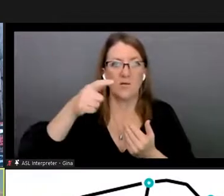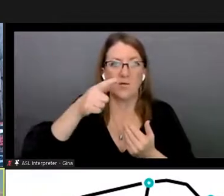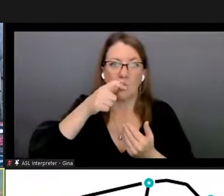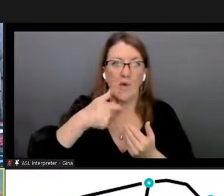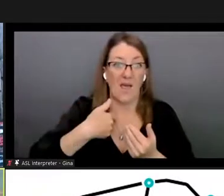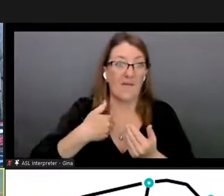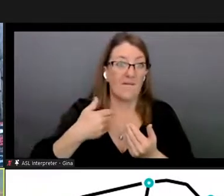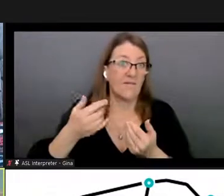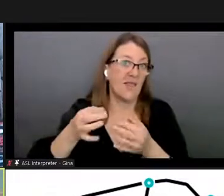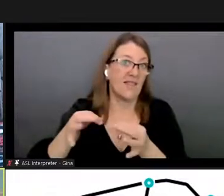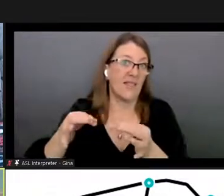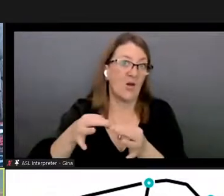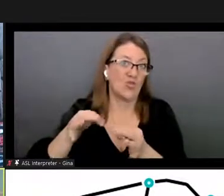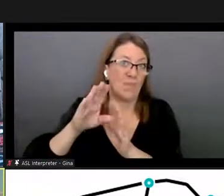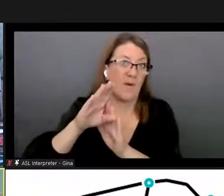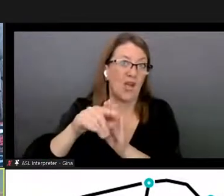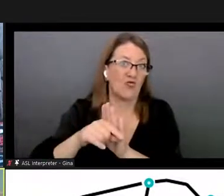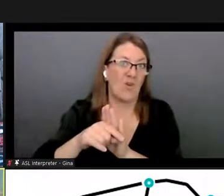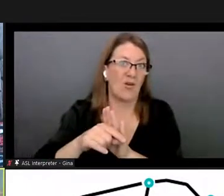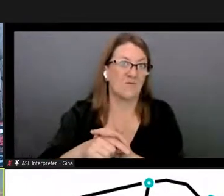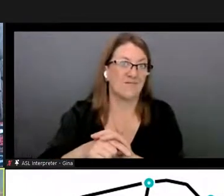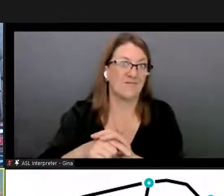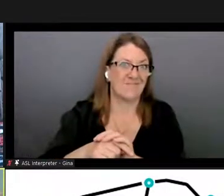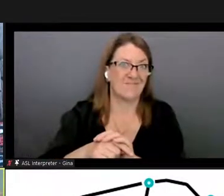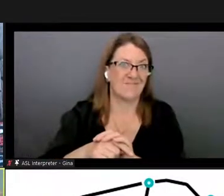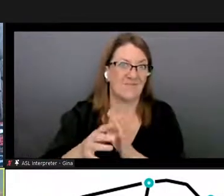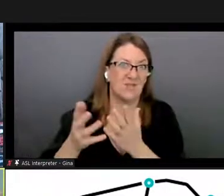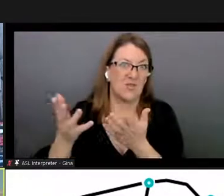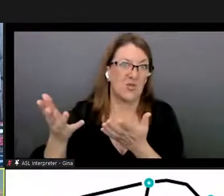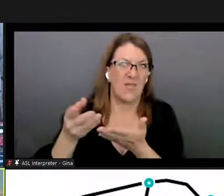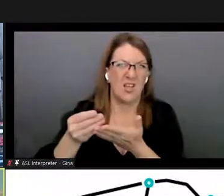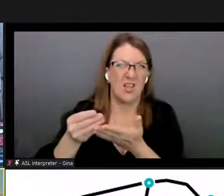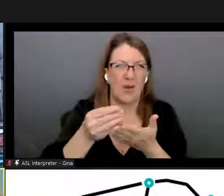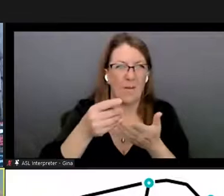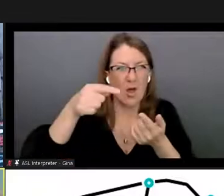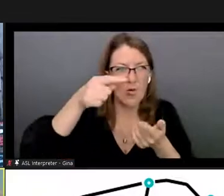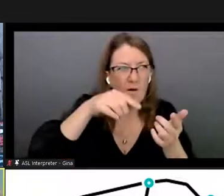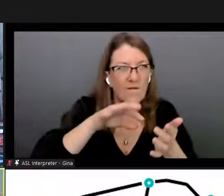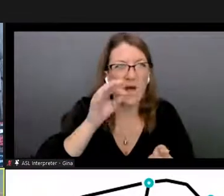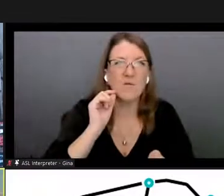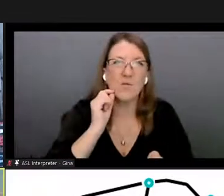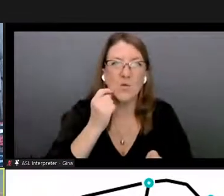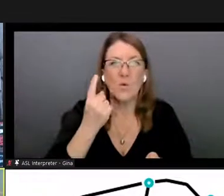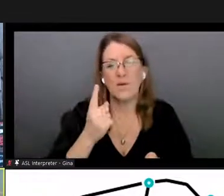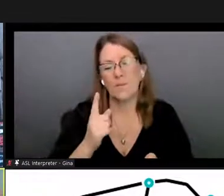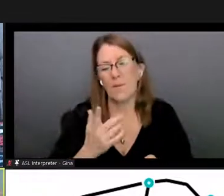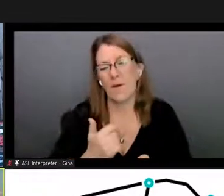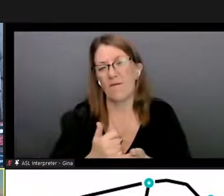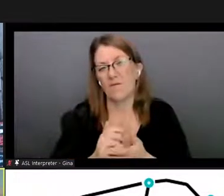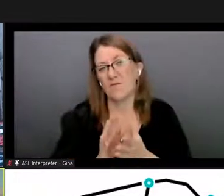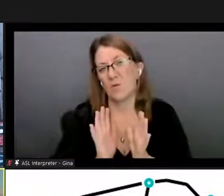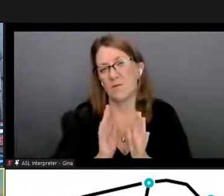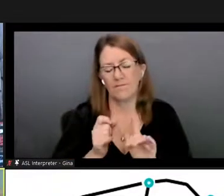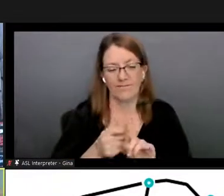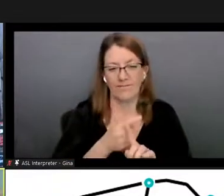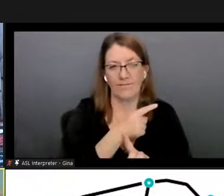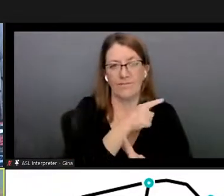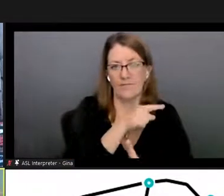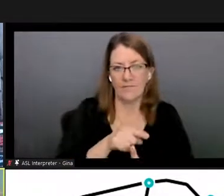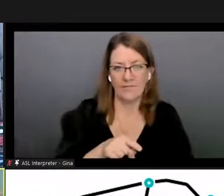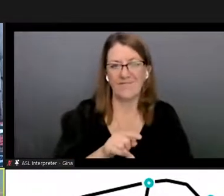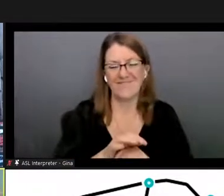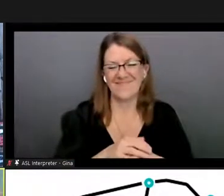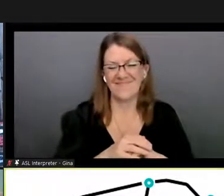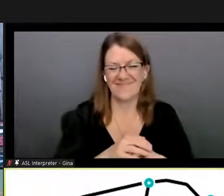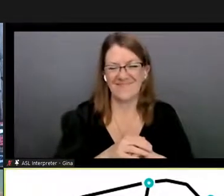background um so yeah in that case the shopping around idea might be relevant but anyway i've kind of gone the full loop